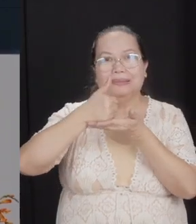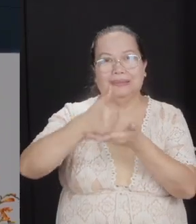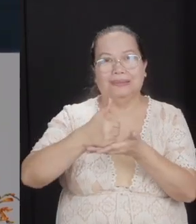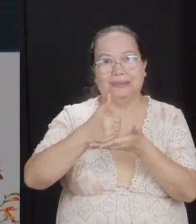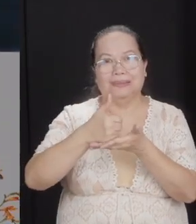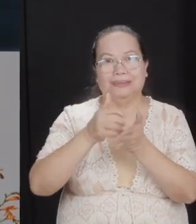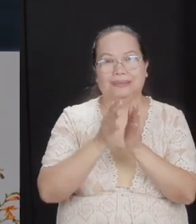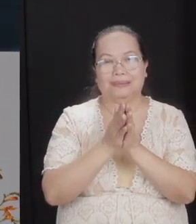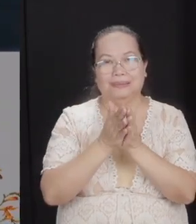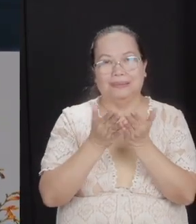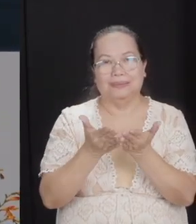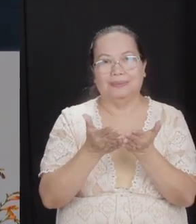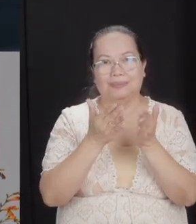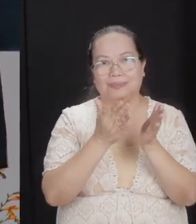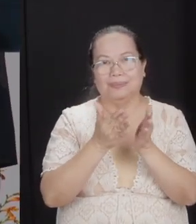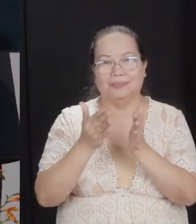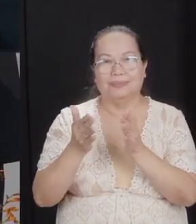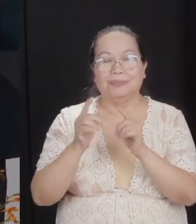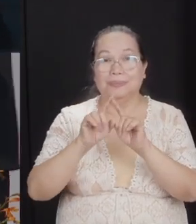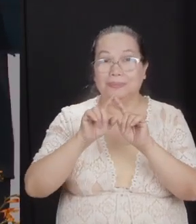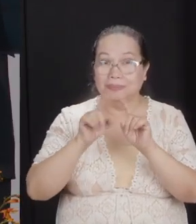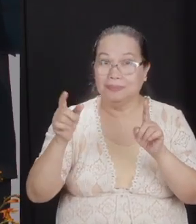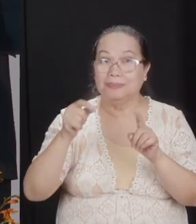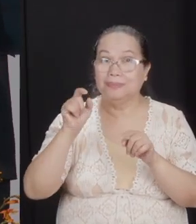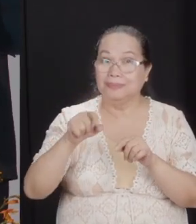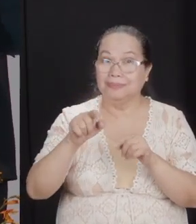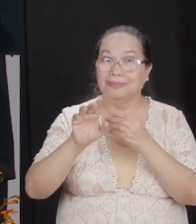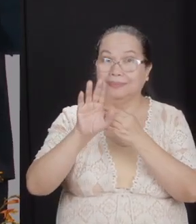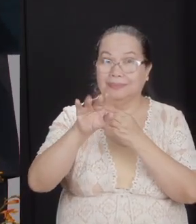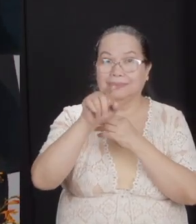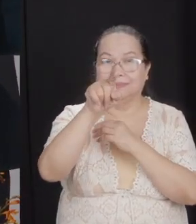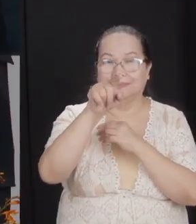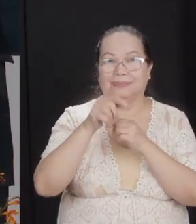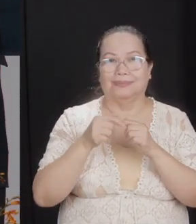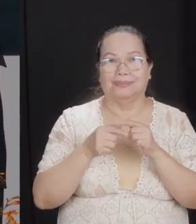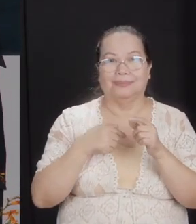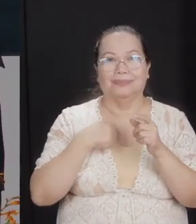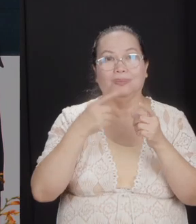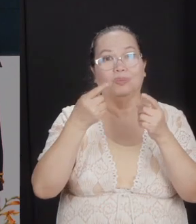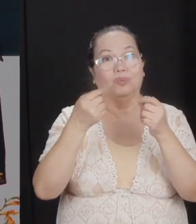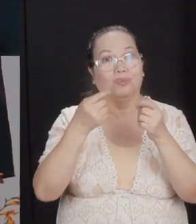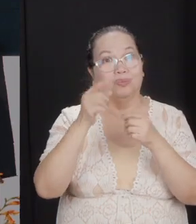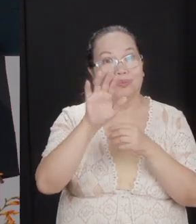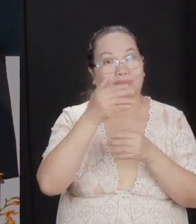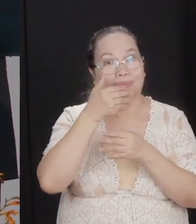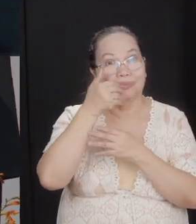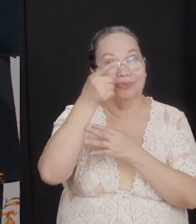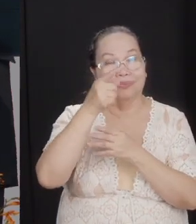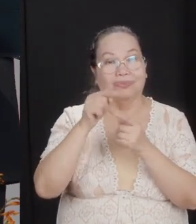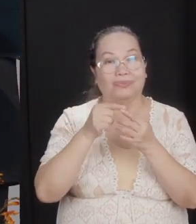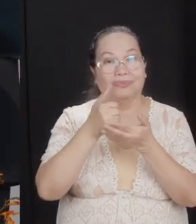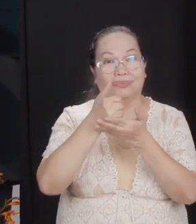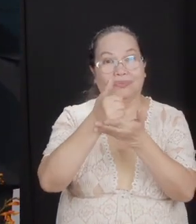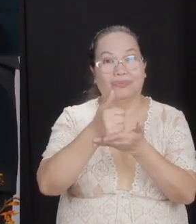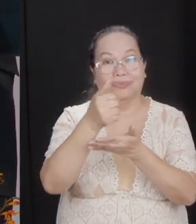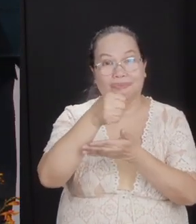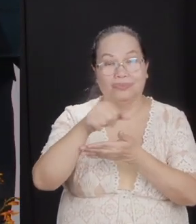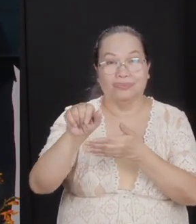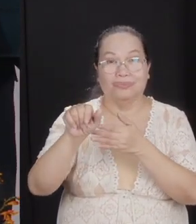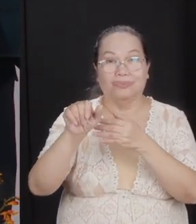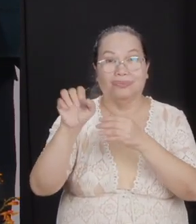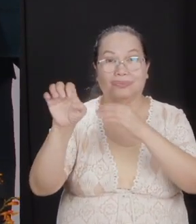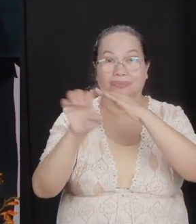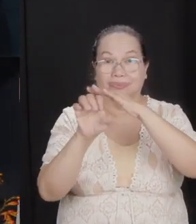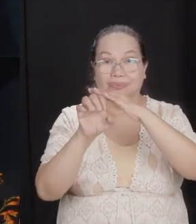to open my books on systematic theology. But I will get back to you. I will do my best to help you. And every pastor, elder, deacon, he will do the